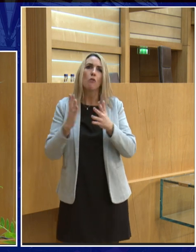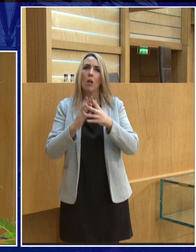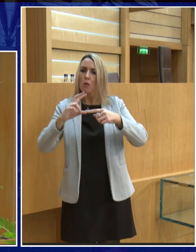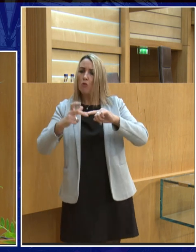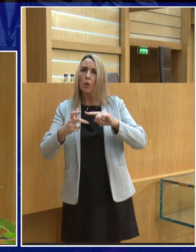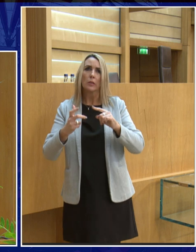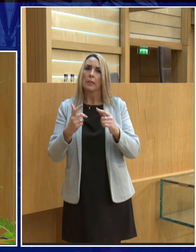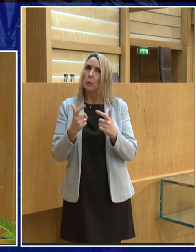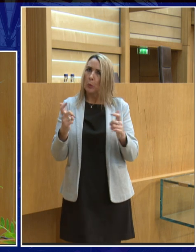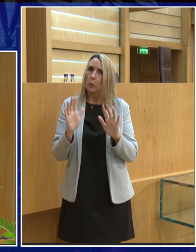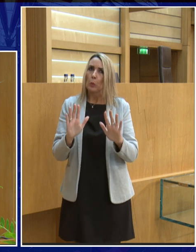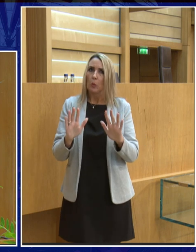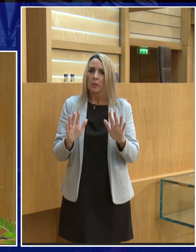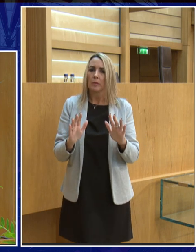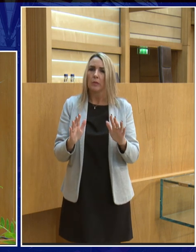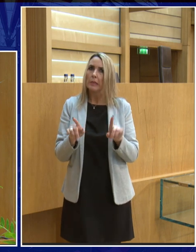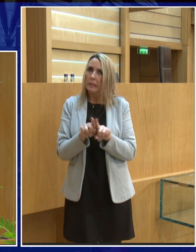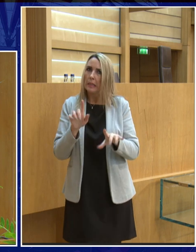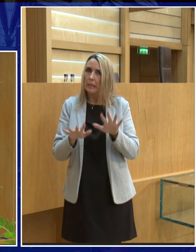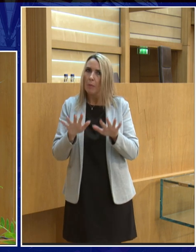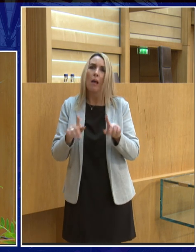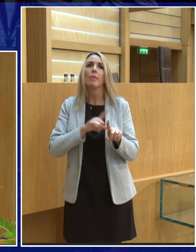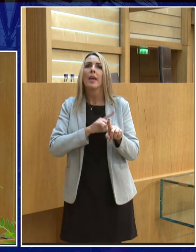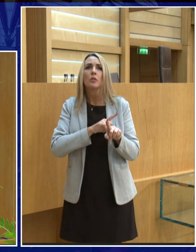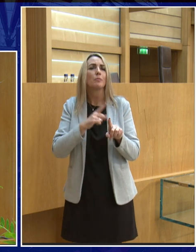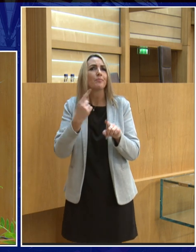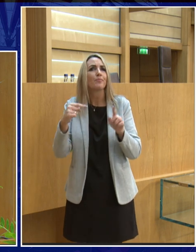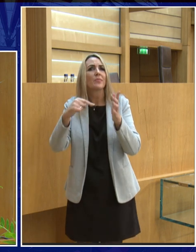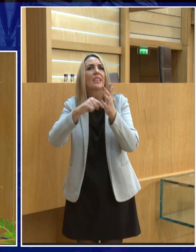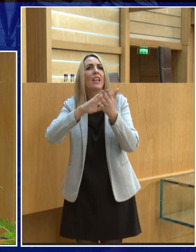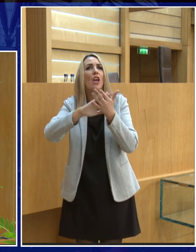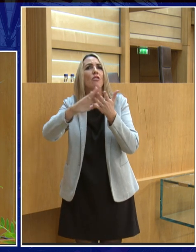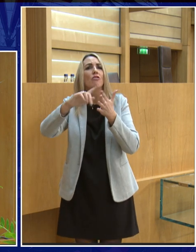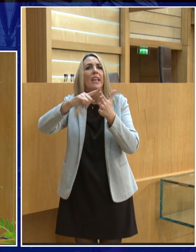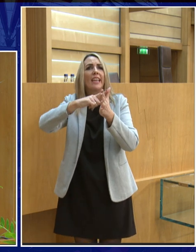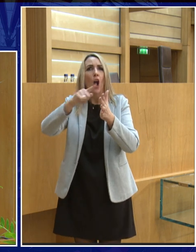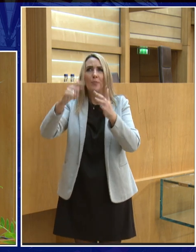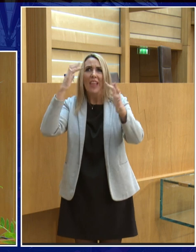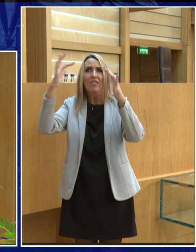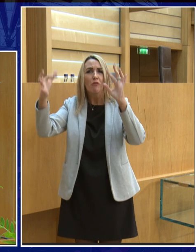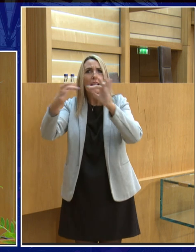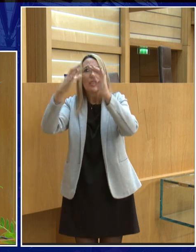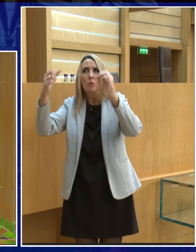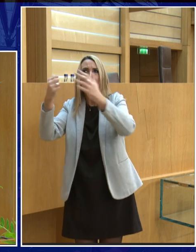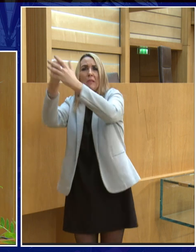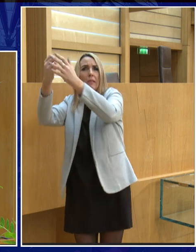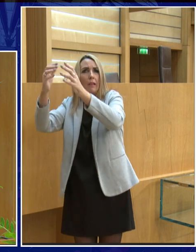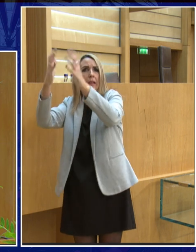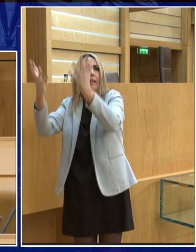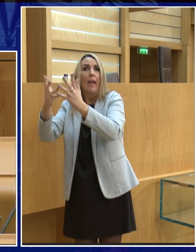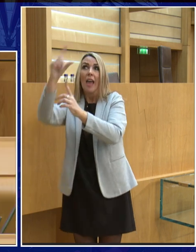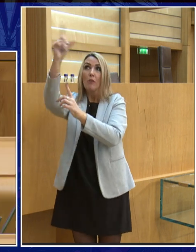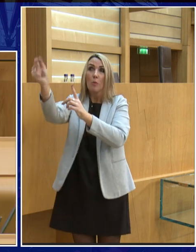they're too similar and this is one of the reasons why the theory about Theia doesn't quite add up because if the moon was